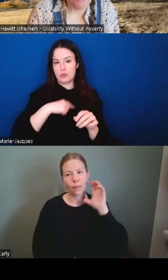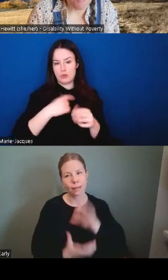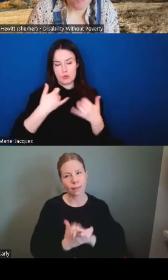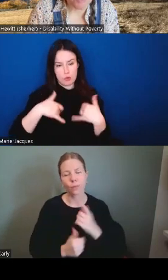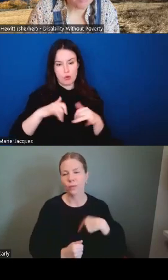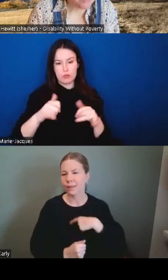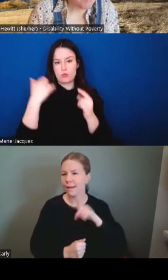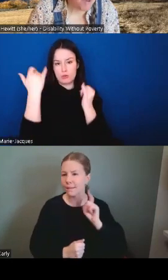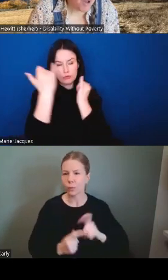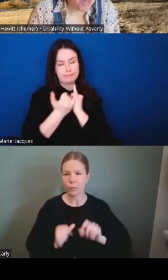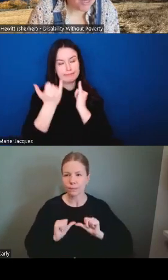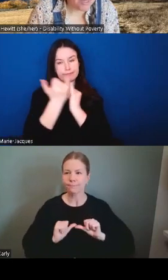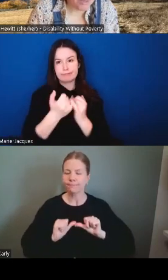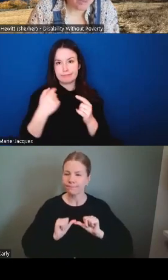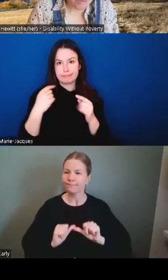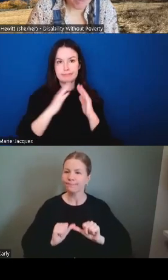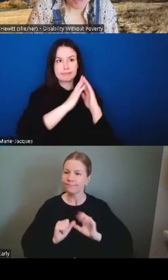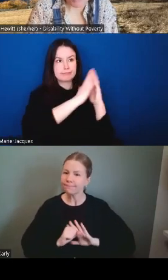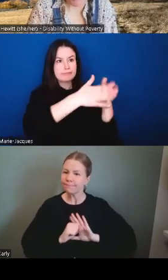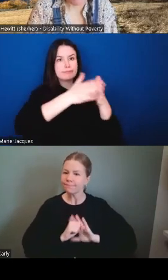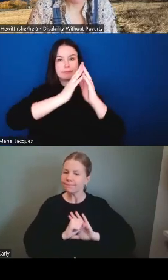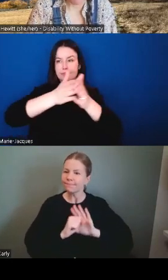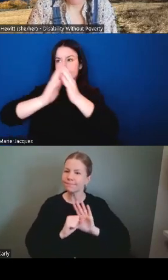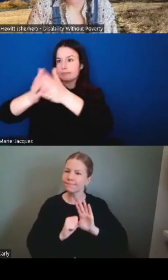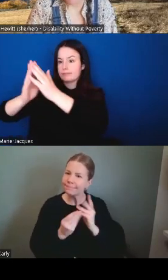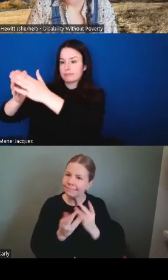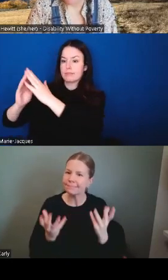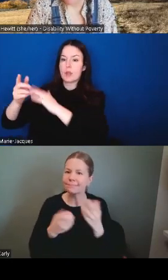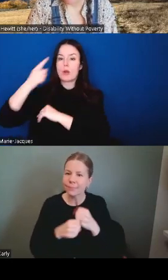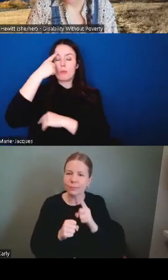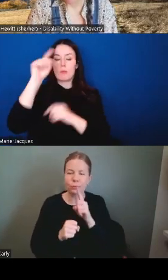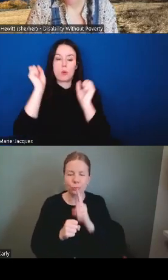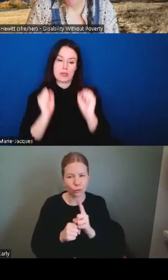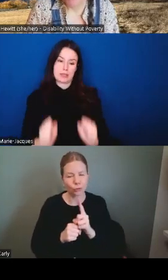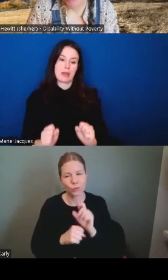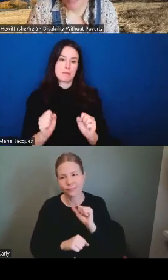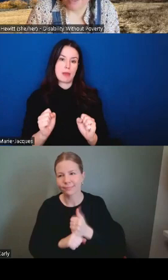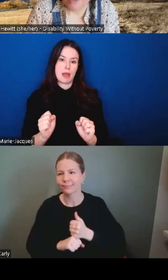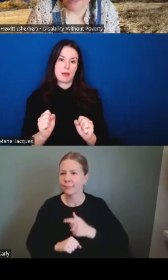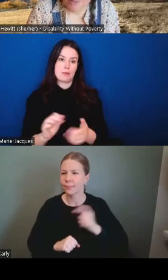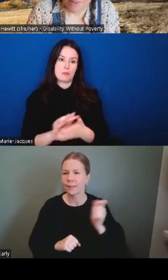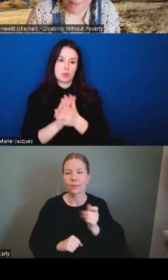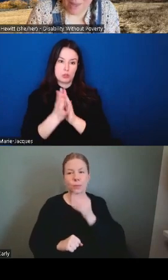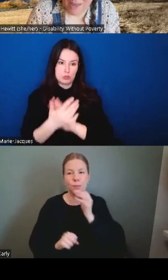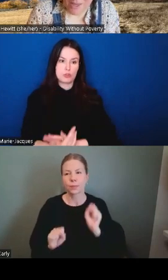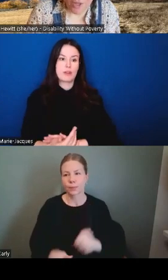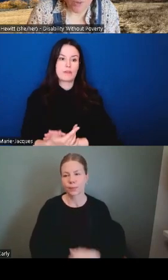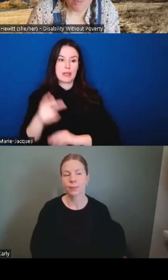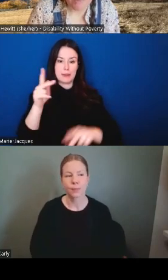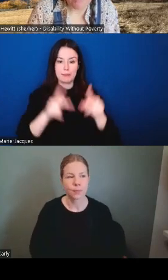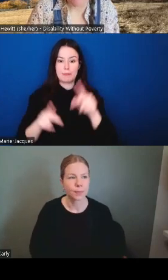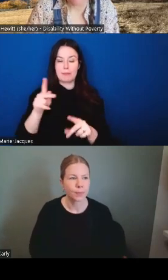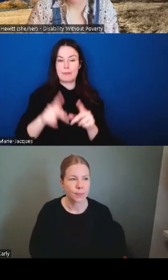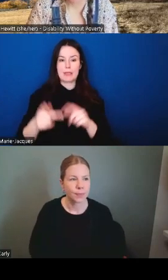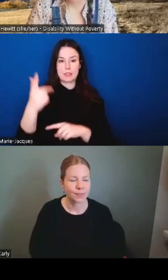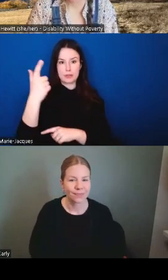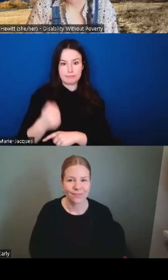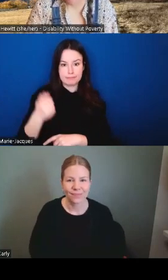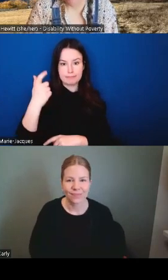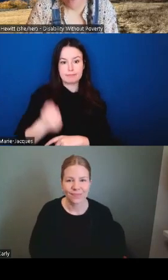into everybody's pockets as soon as possible i am going to say thank you